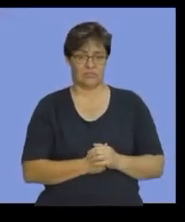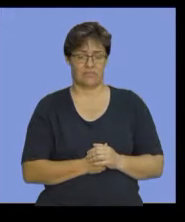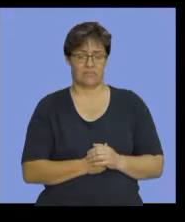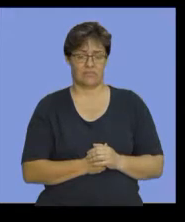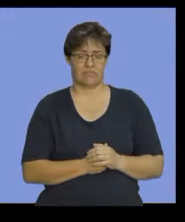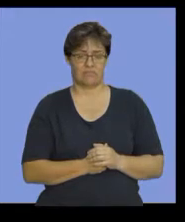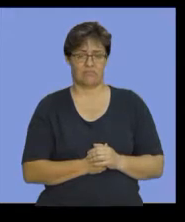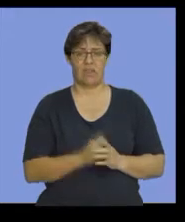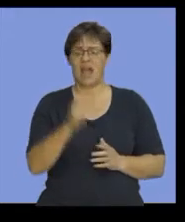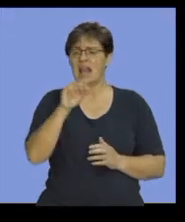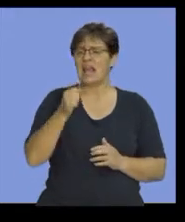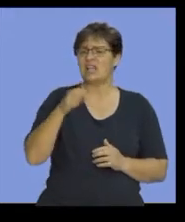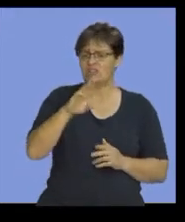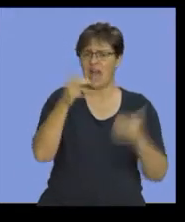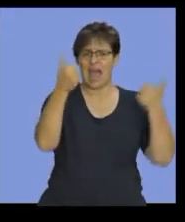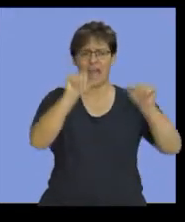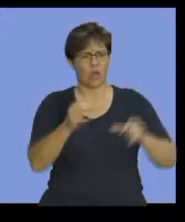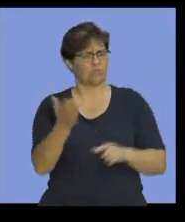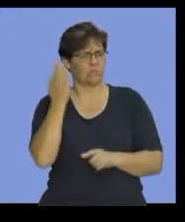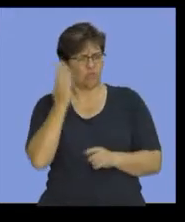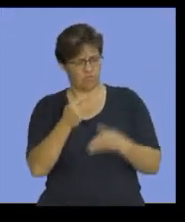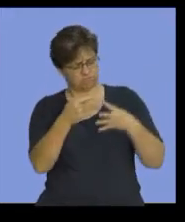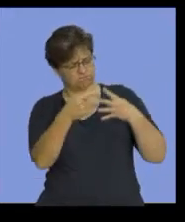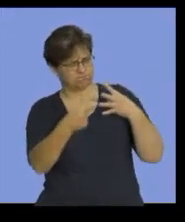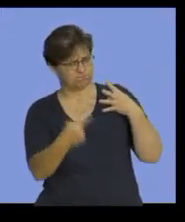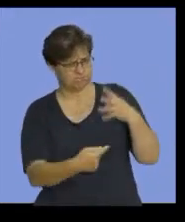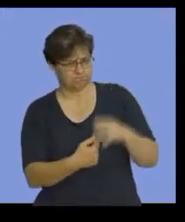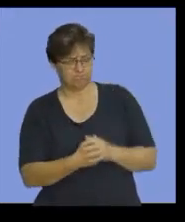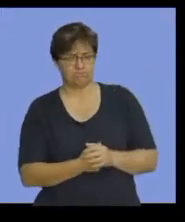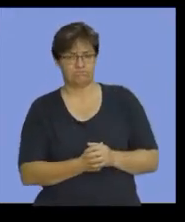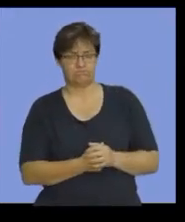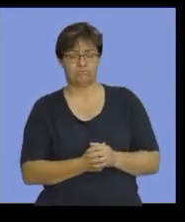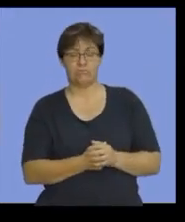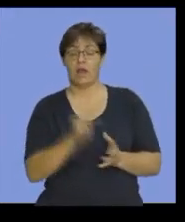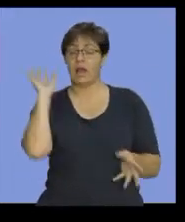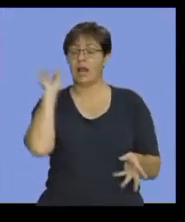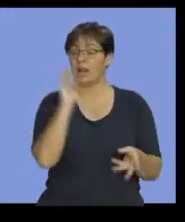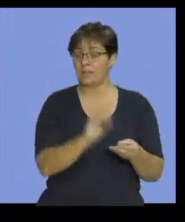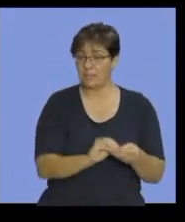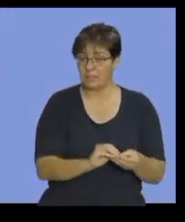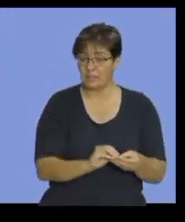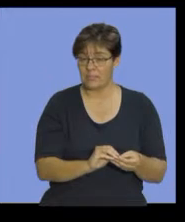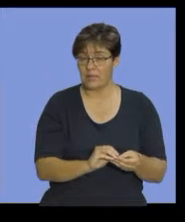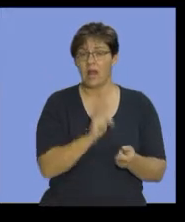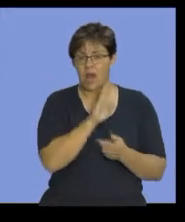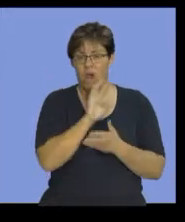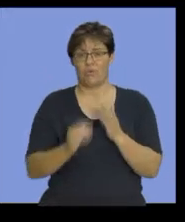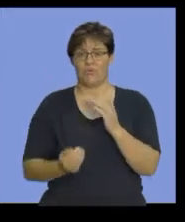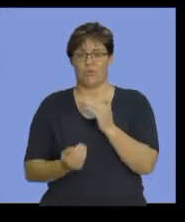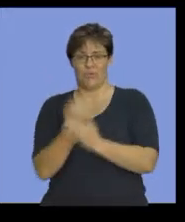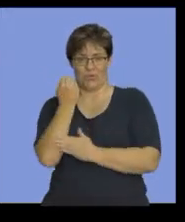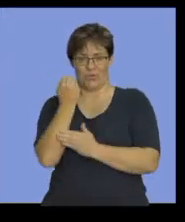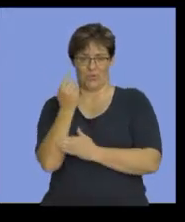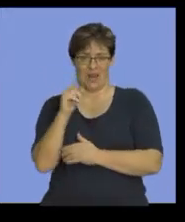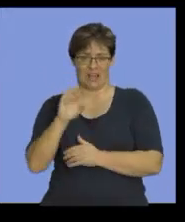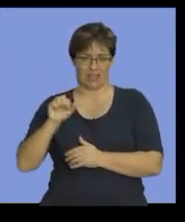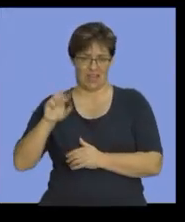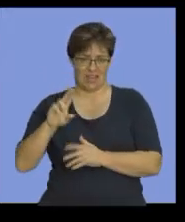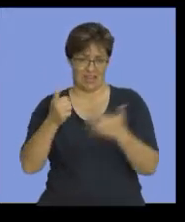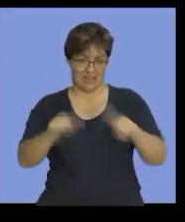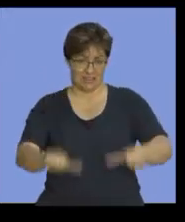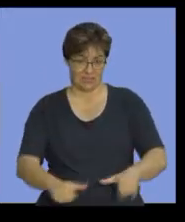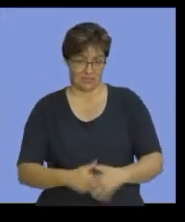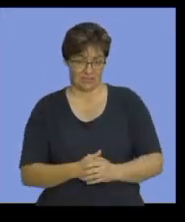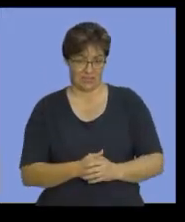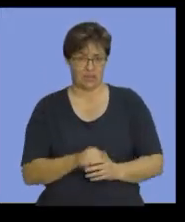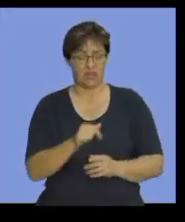There were ledger accounts that we referred to. Right? Let's recap. And we said these are new ledger accounts. And you must